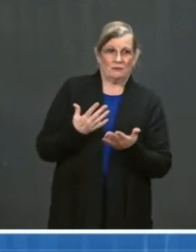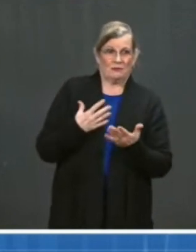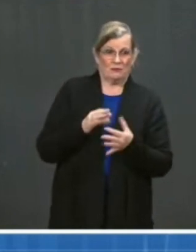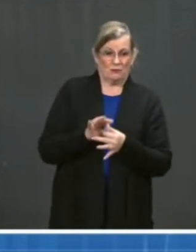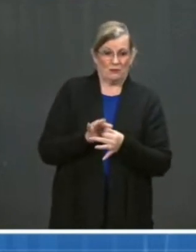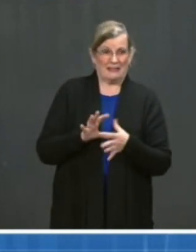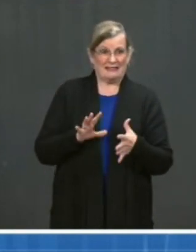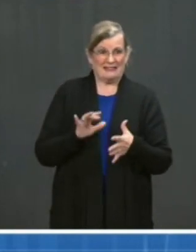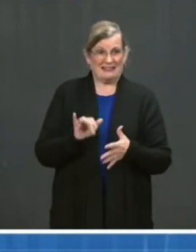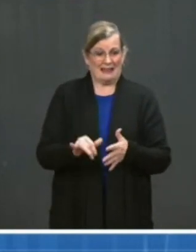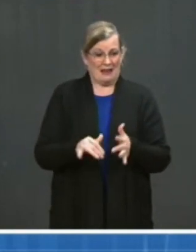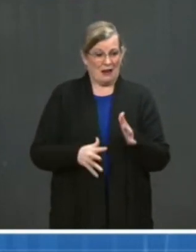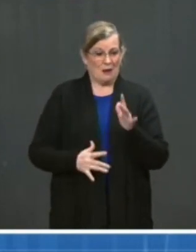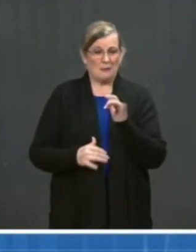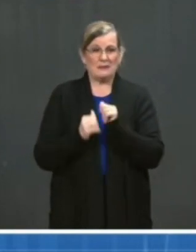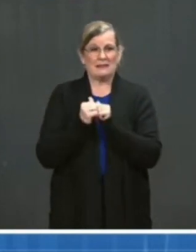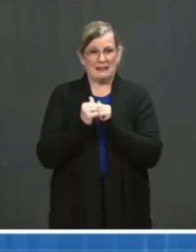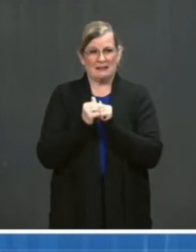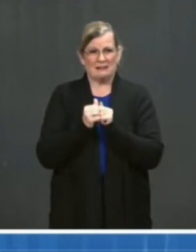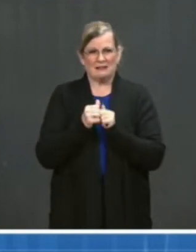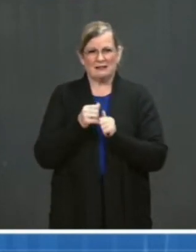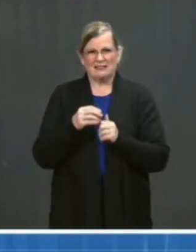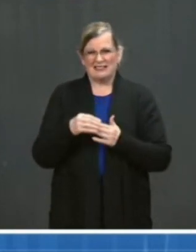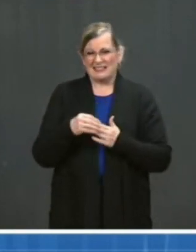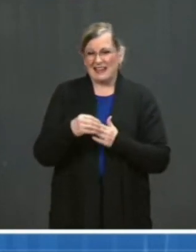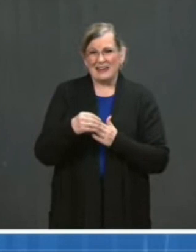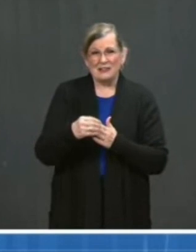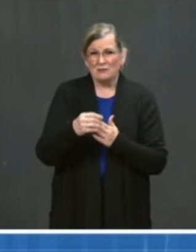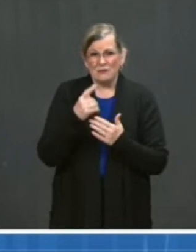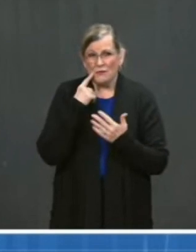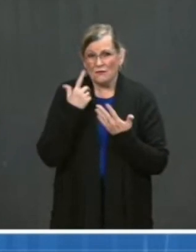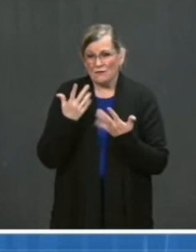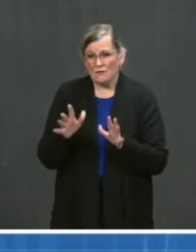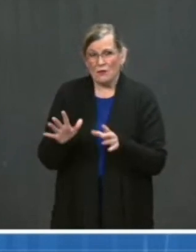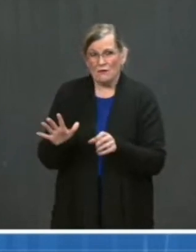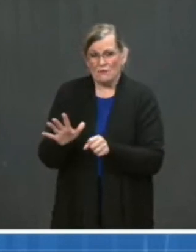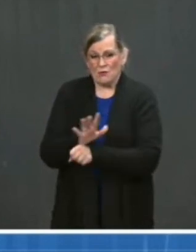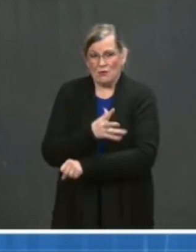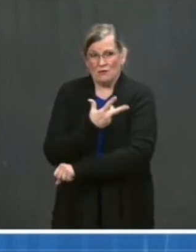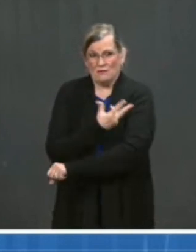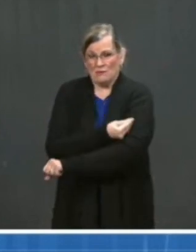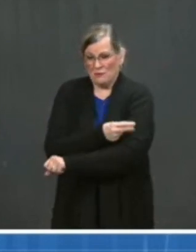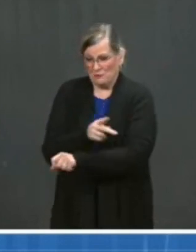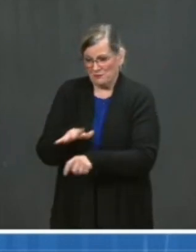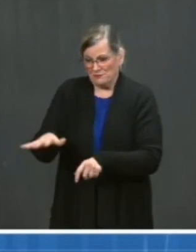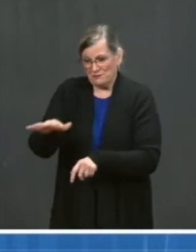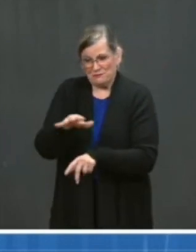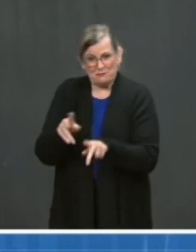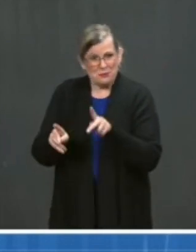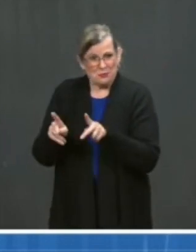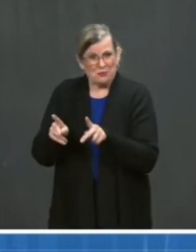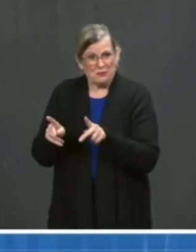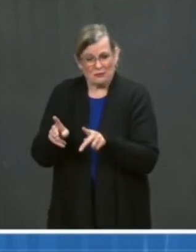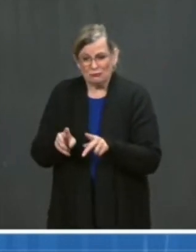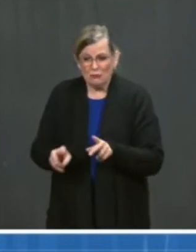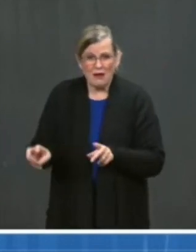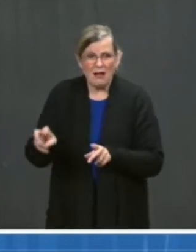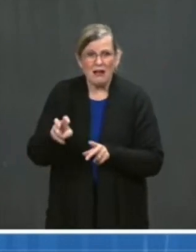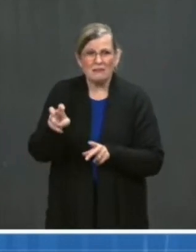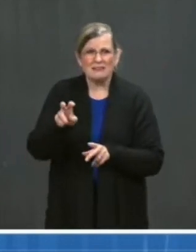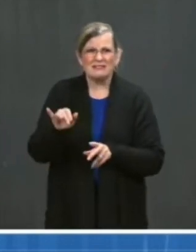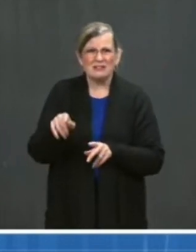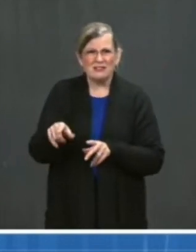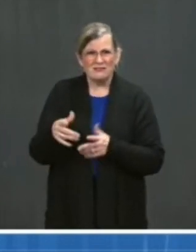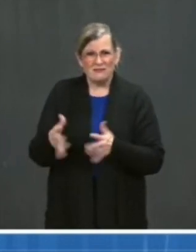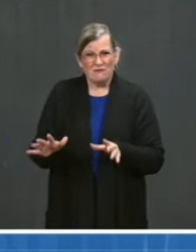for fully vaccinated people. Specifically, the new guidance today speaks to travel. We state that fully vaccinated